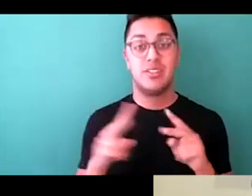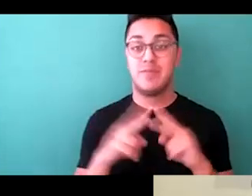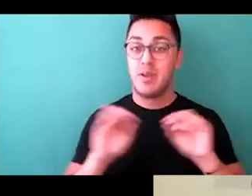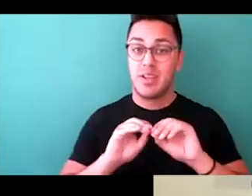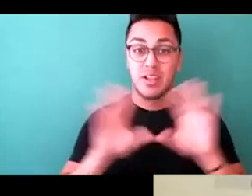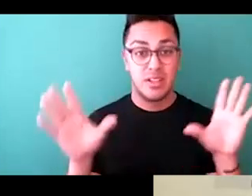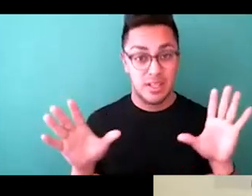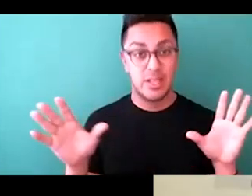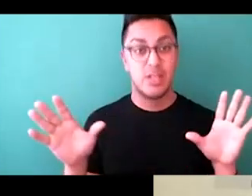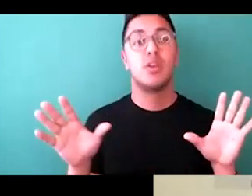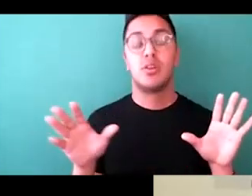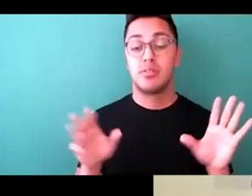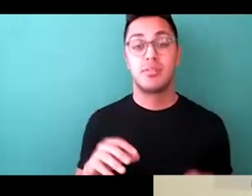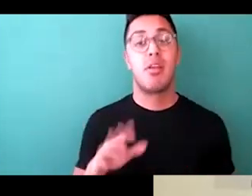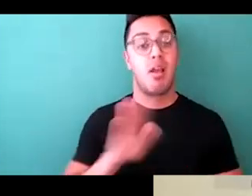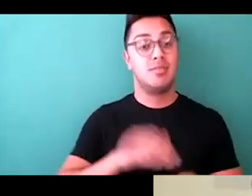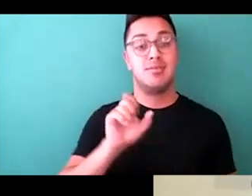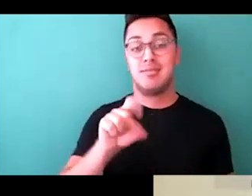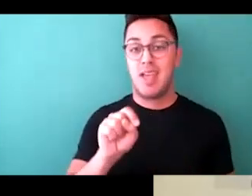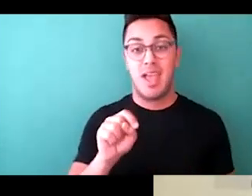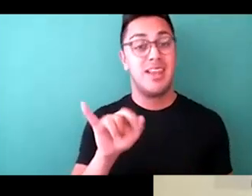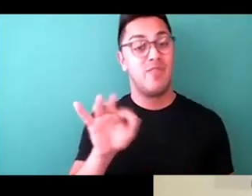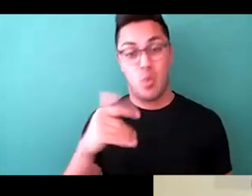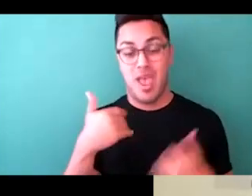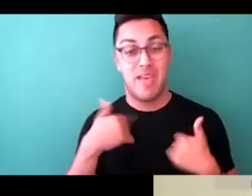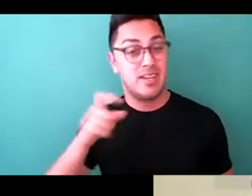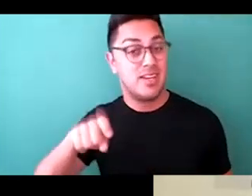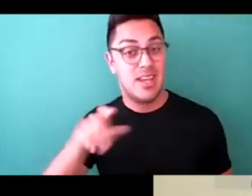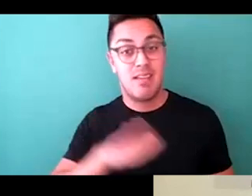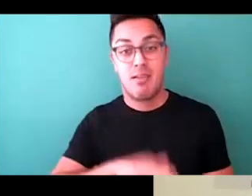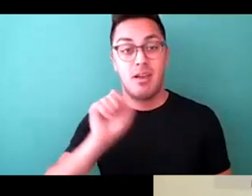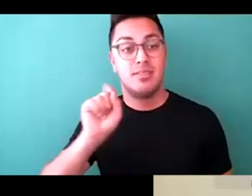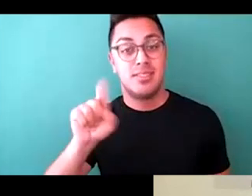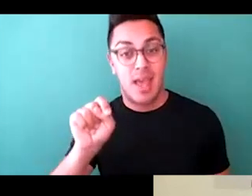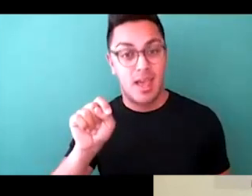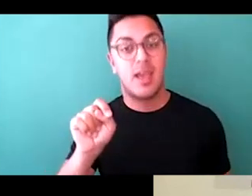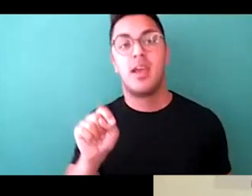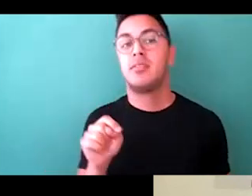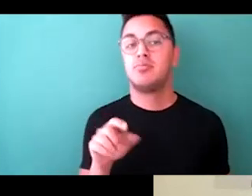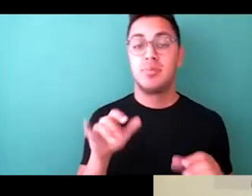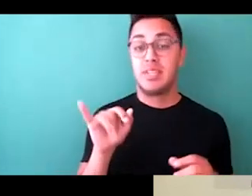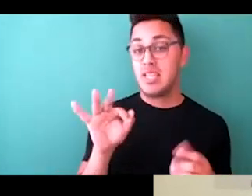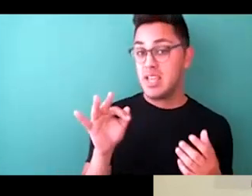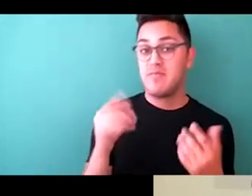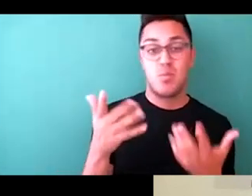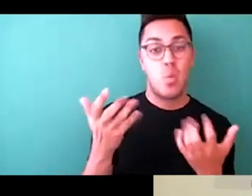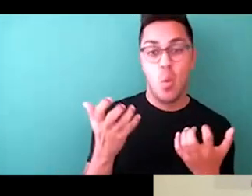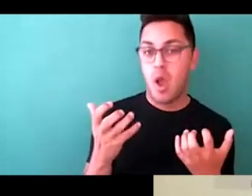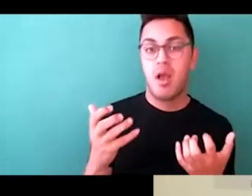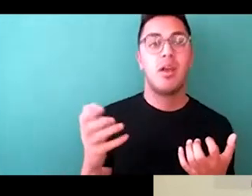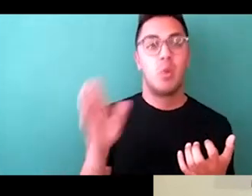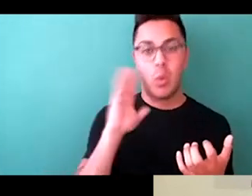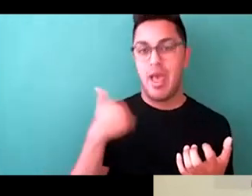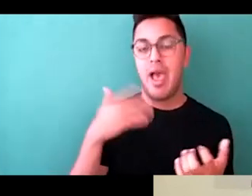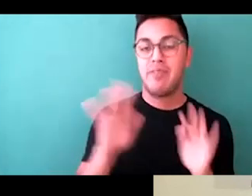on set. If we always do, if they want some webinars or discussions